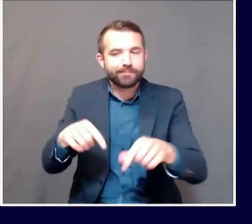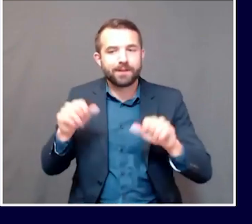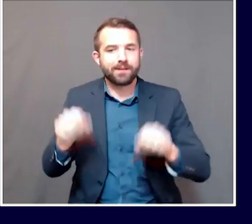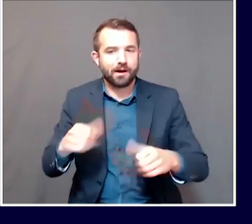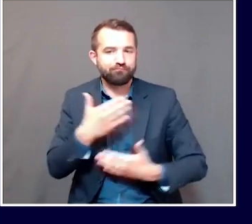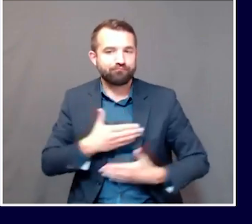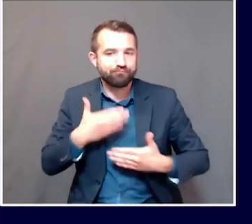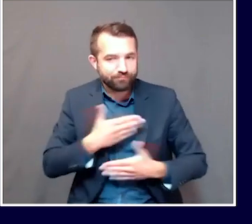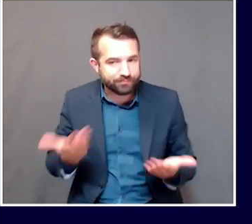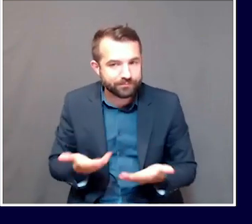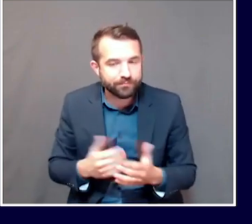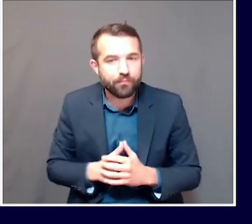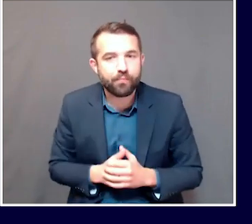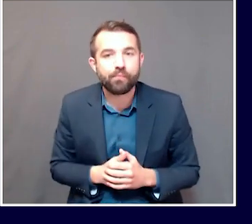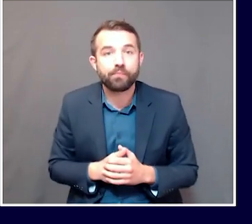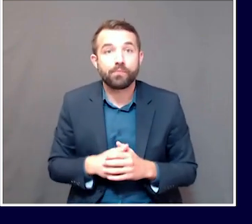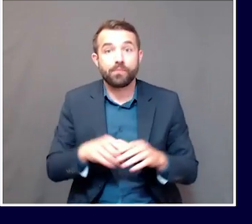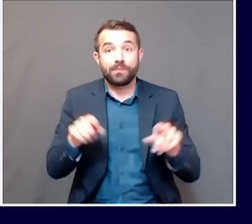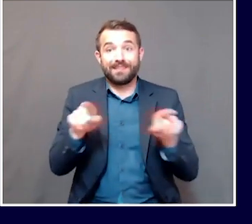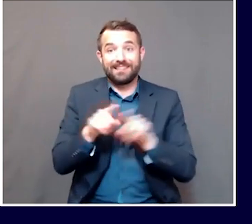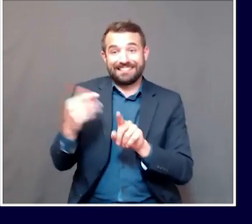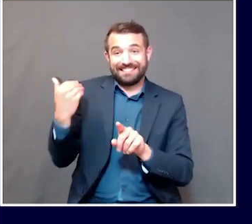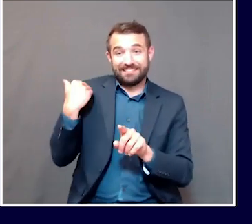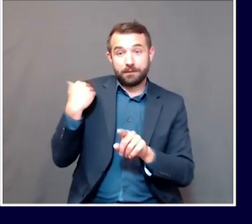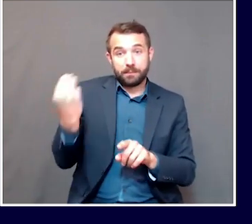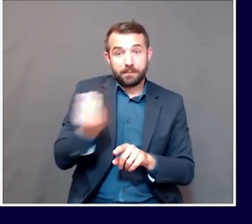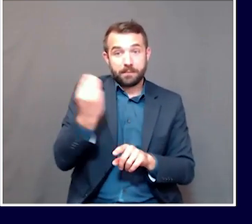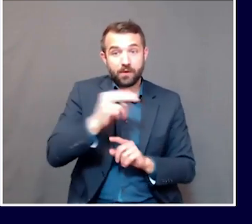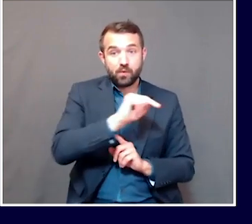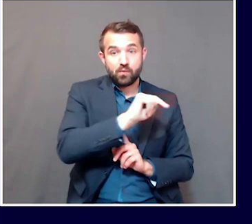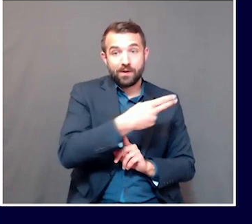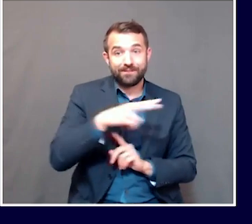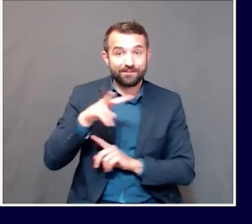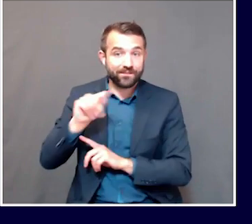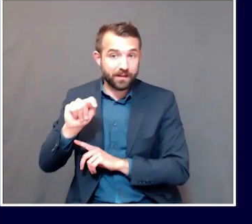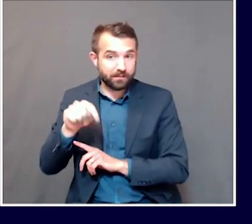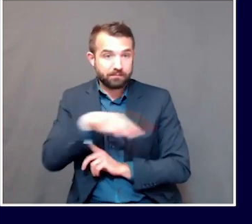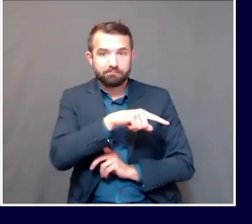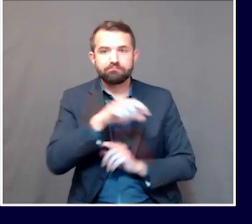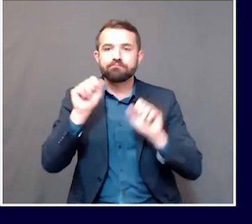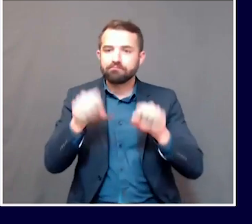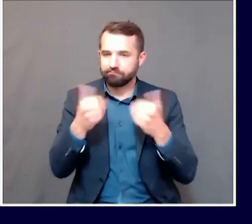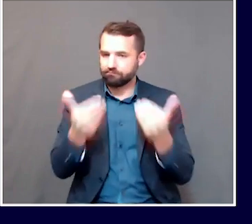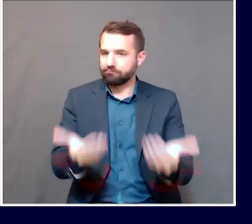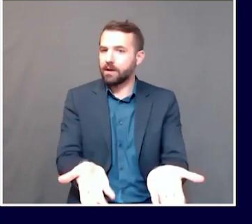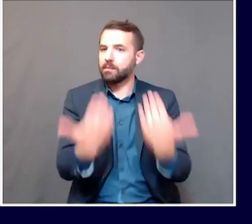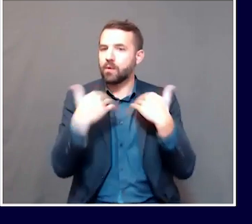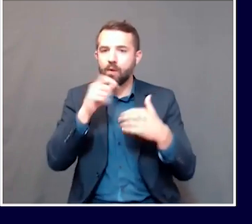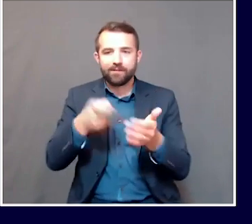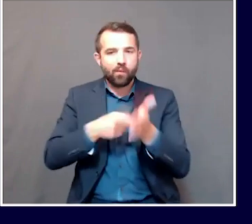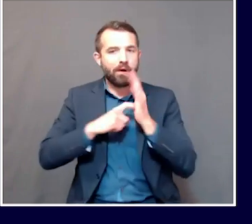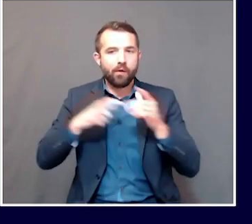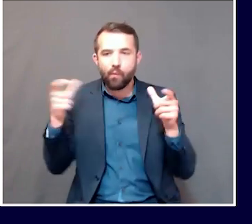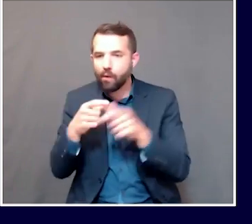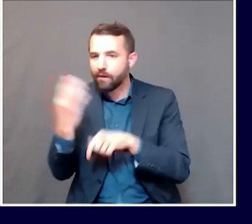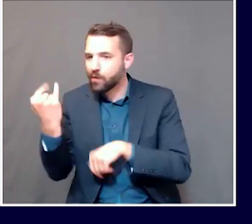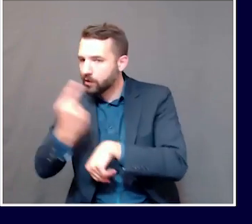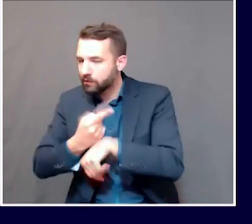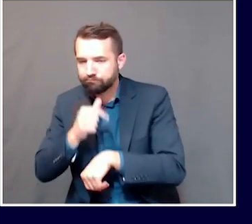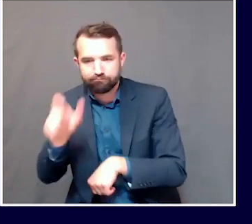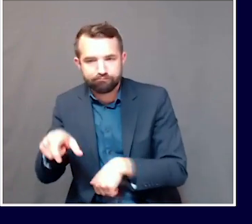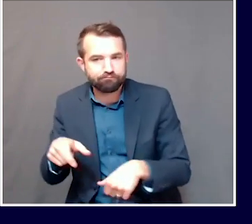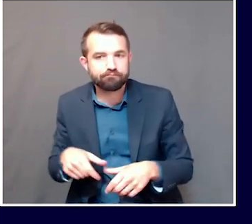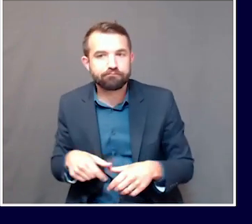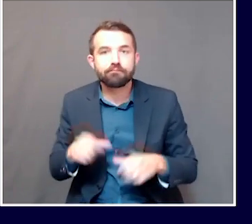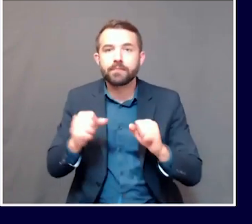of New Hampshire and Vermont who are exempt from Maine's 14-day quarantine and testing alternative are eligible to arrive today.